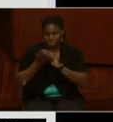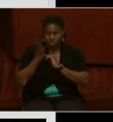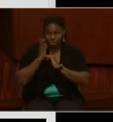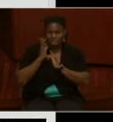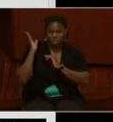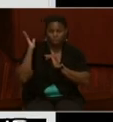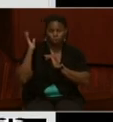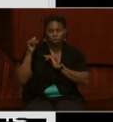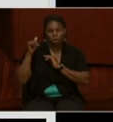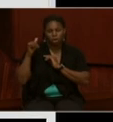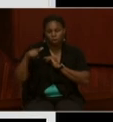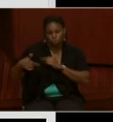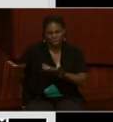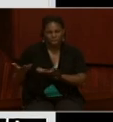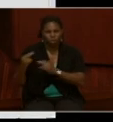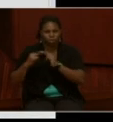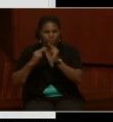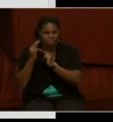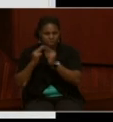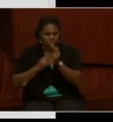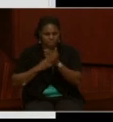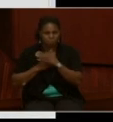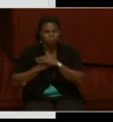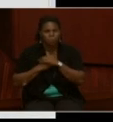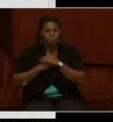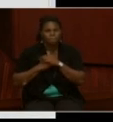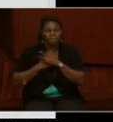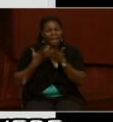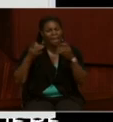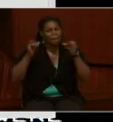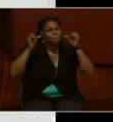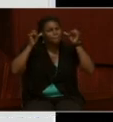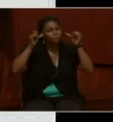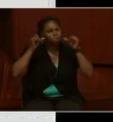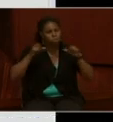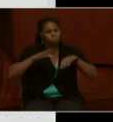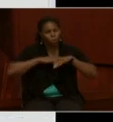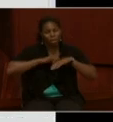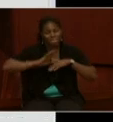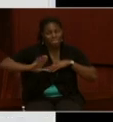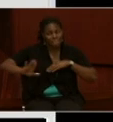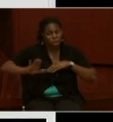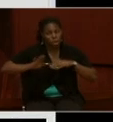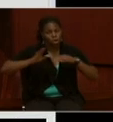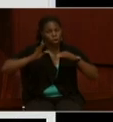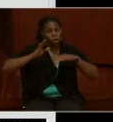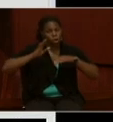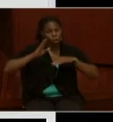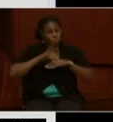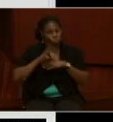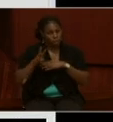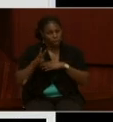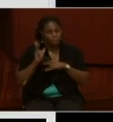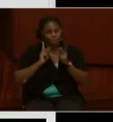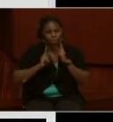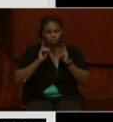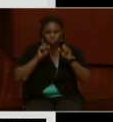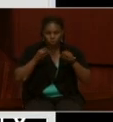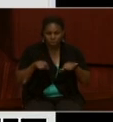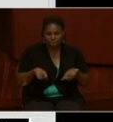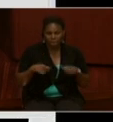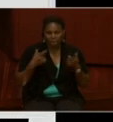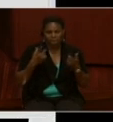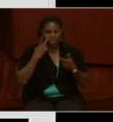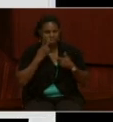facility and having them post them on their website so that these 10,000 people can transcribe the weather